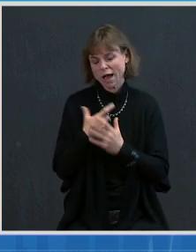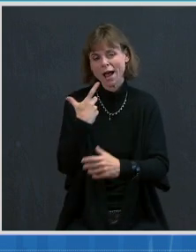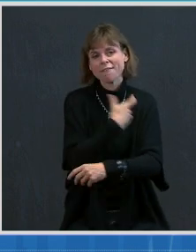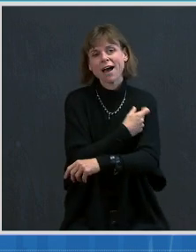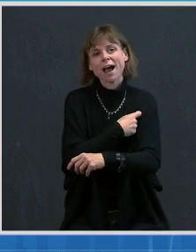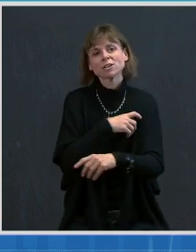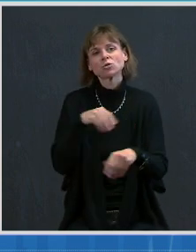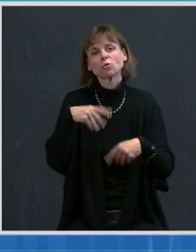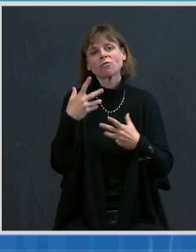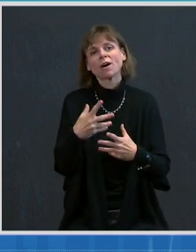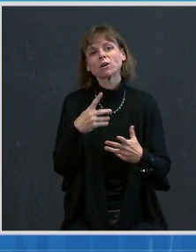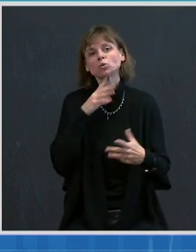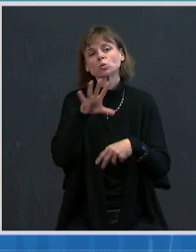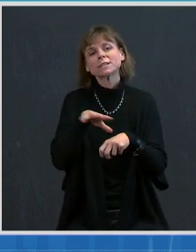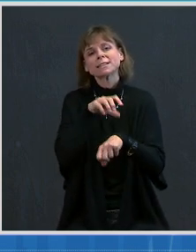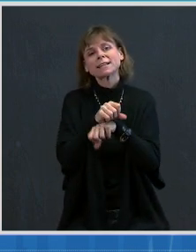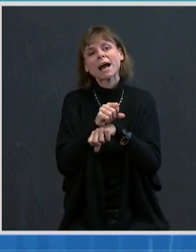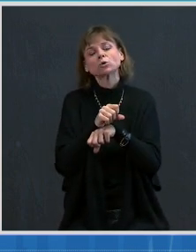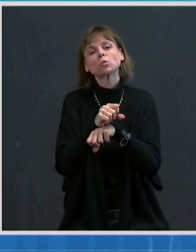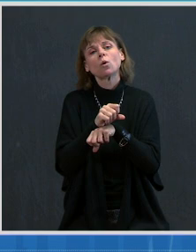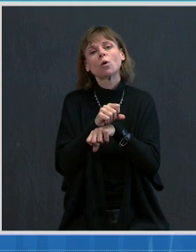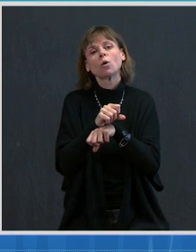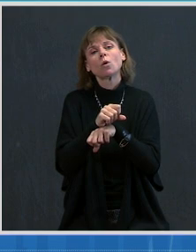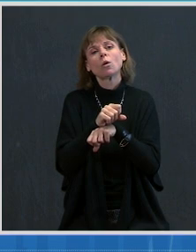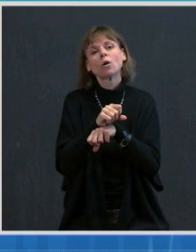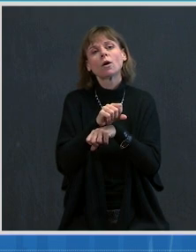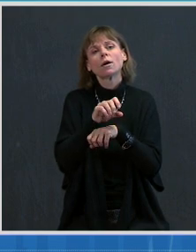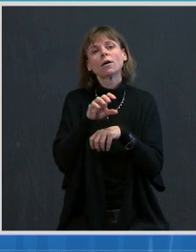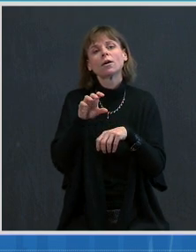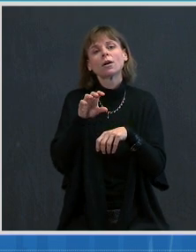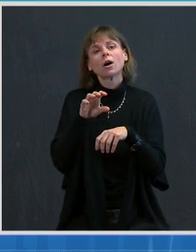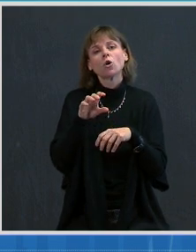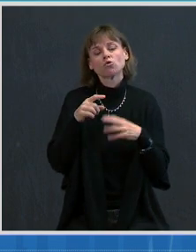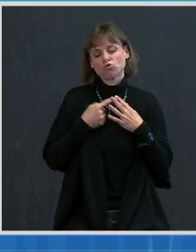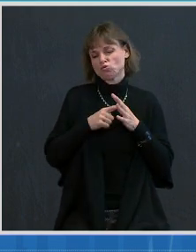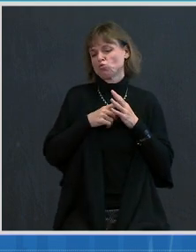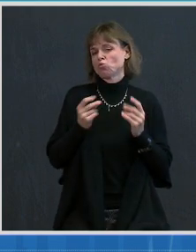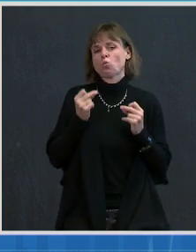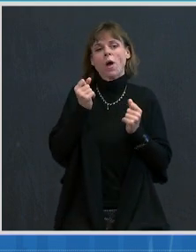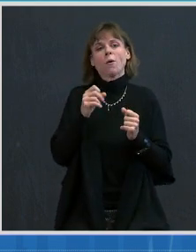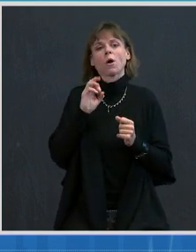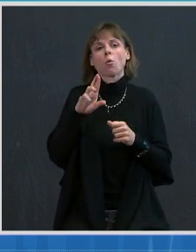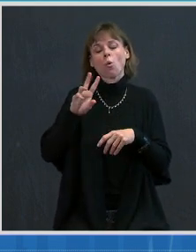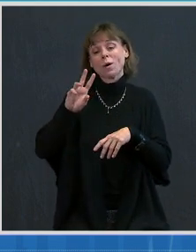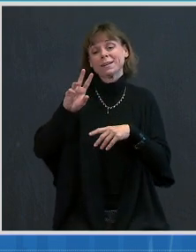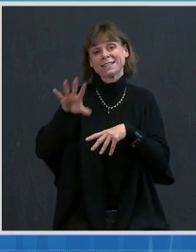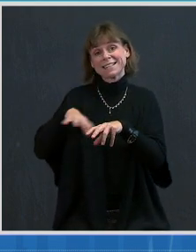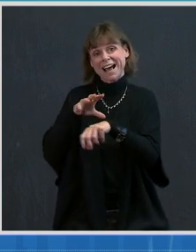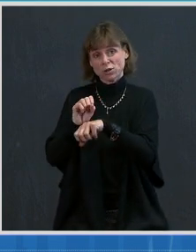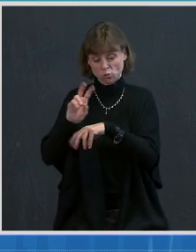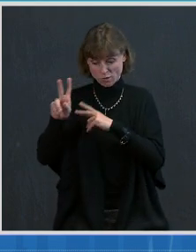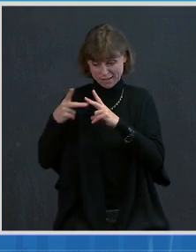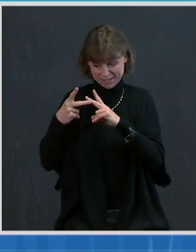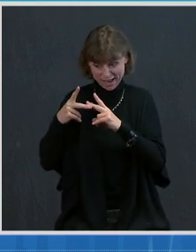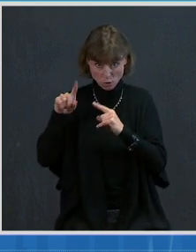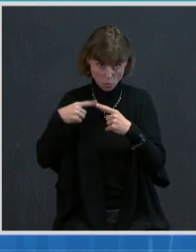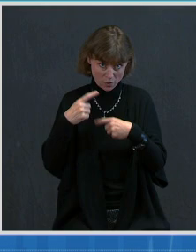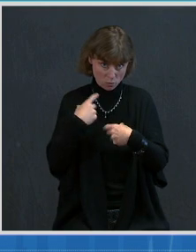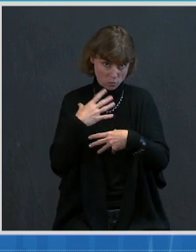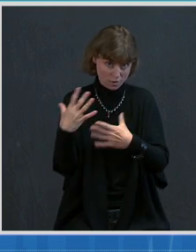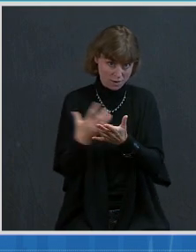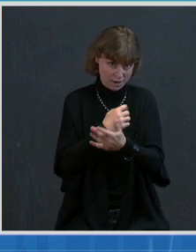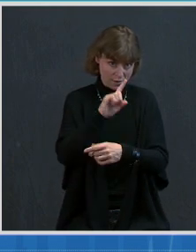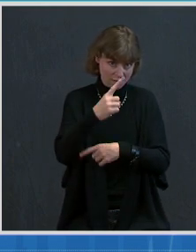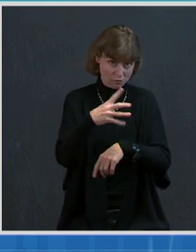both vaccination appointments up front or schedule the second appointment when you get the first shot, and having systems in place to send